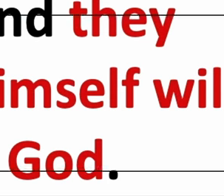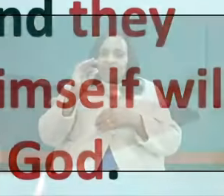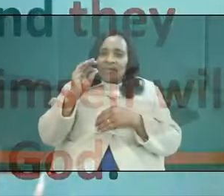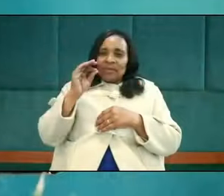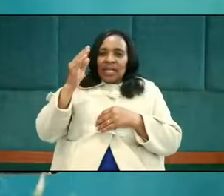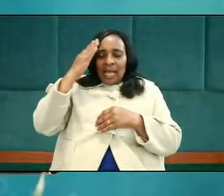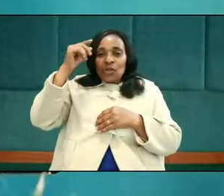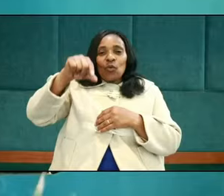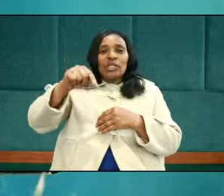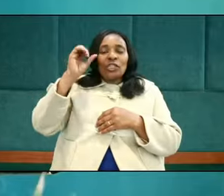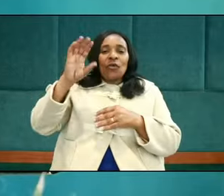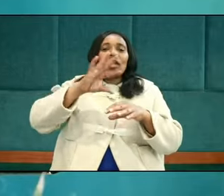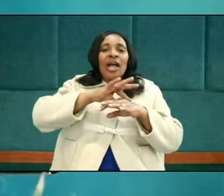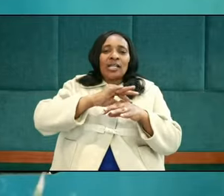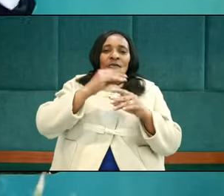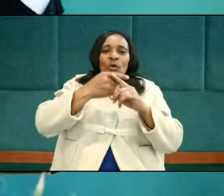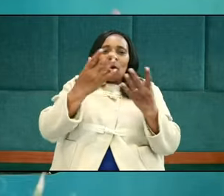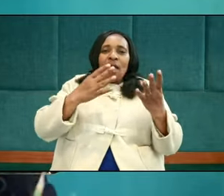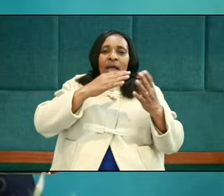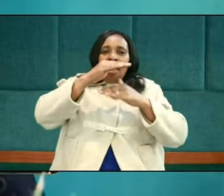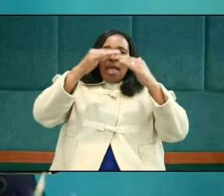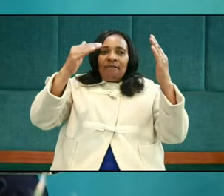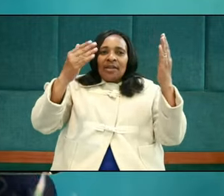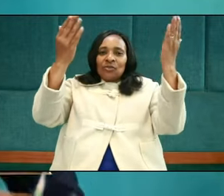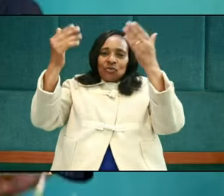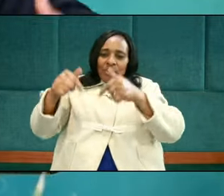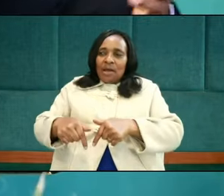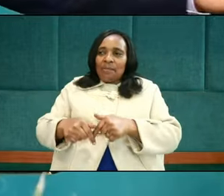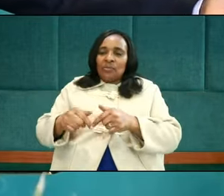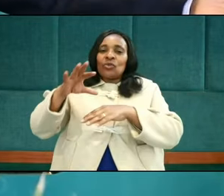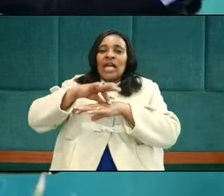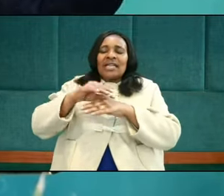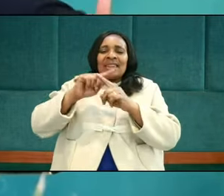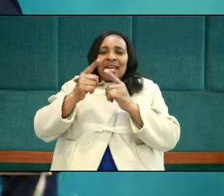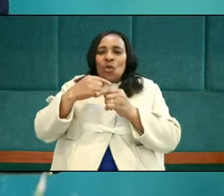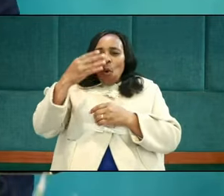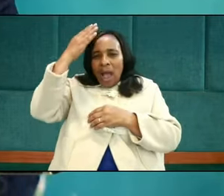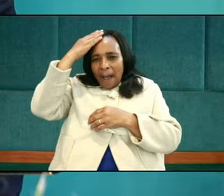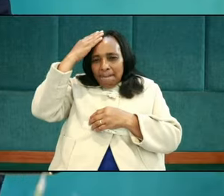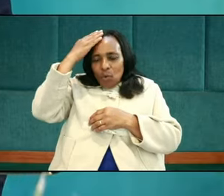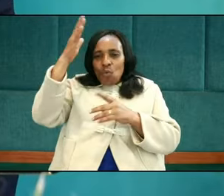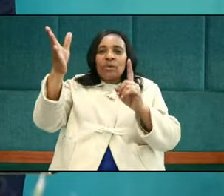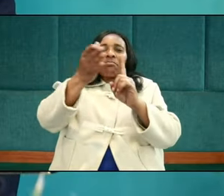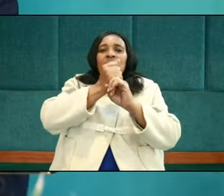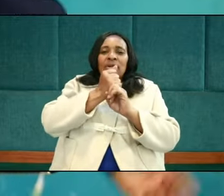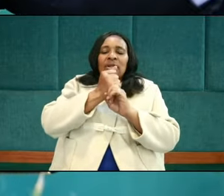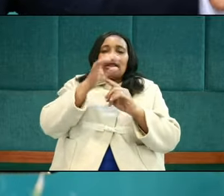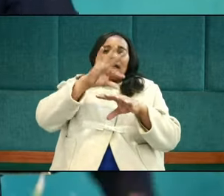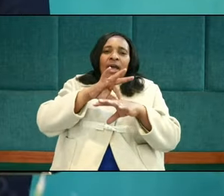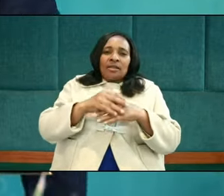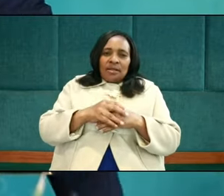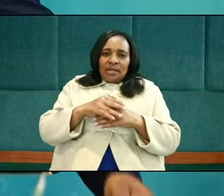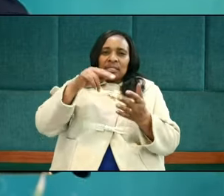of the universe from heaven to earth, and the meek inherits the earth.